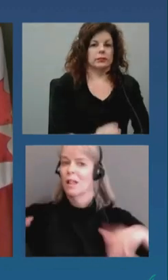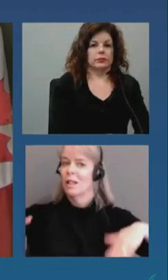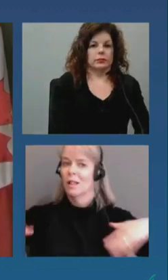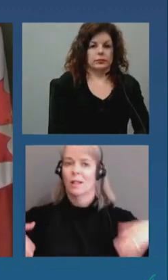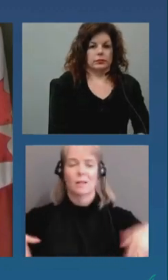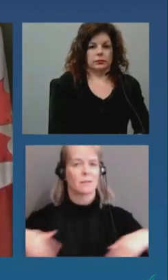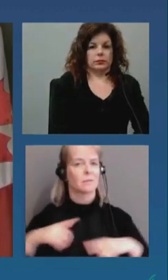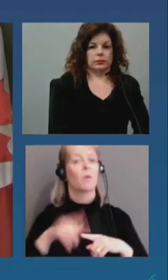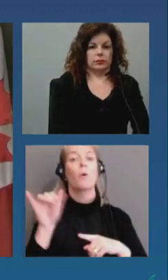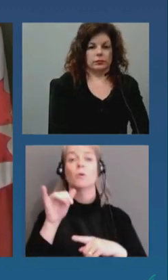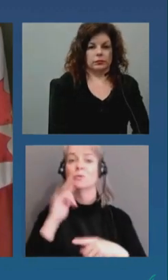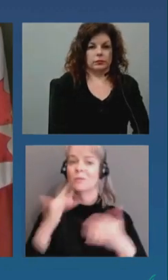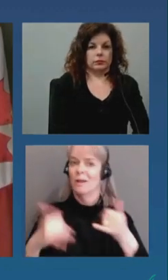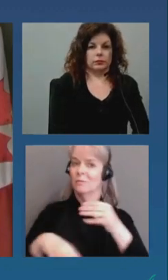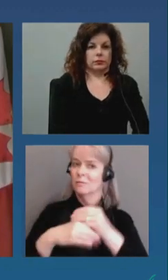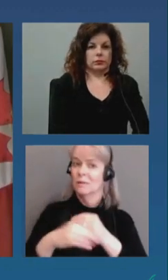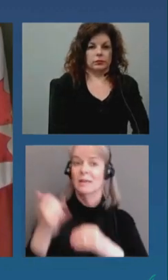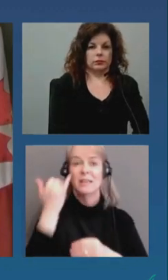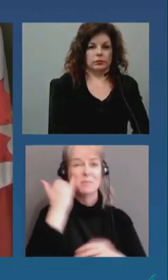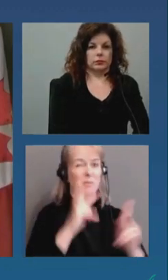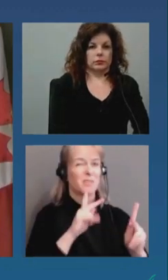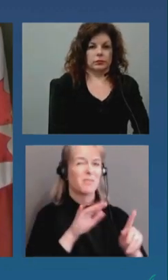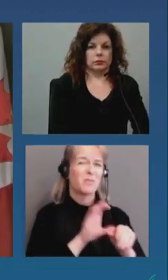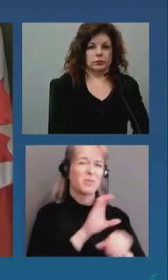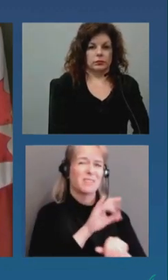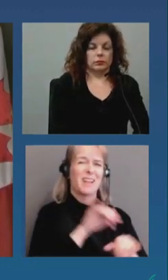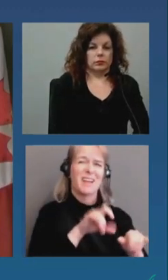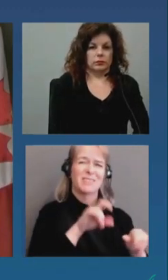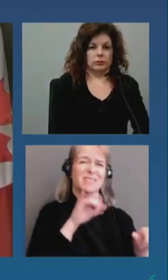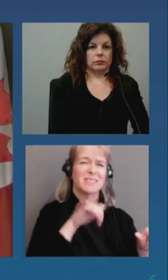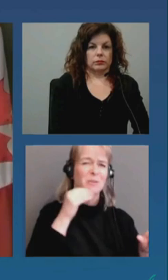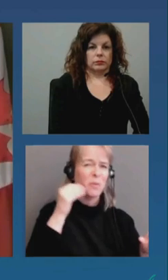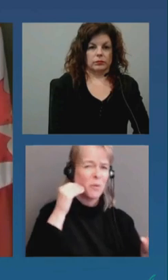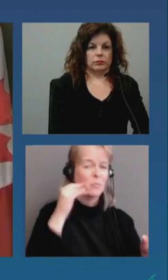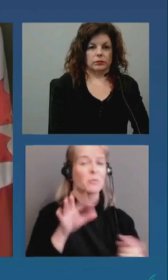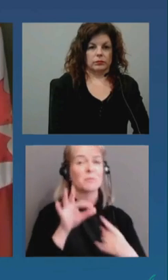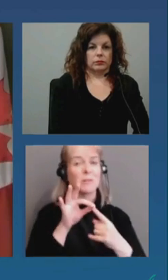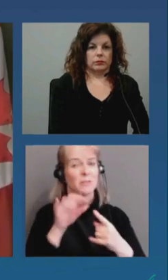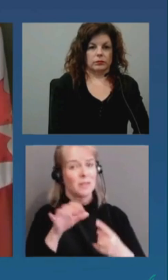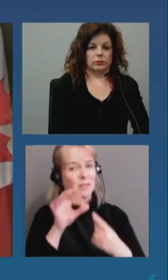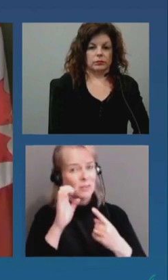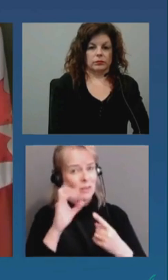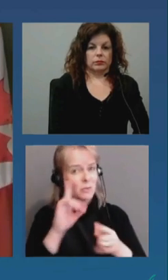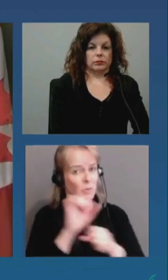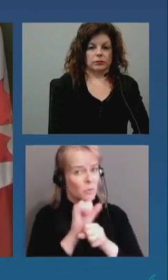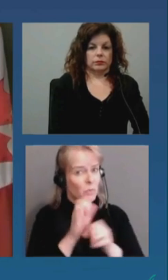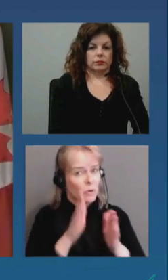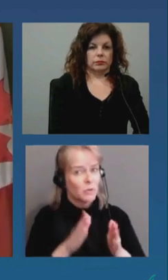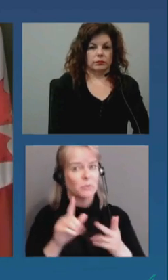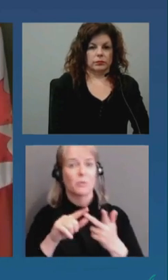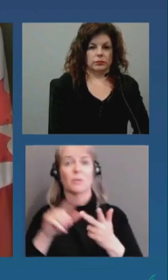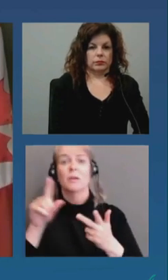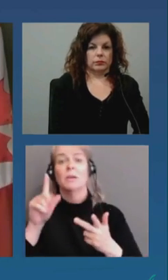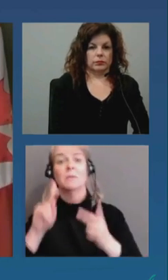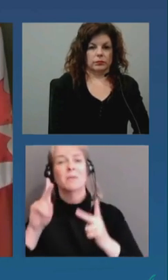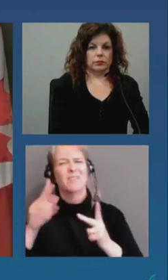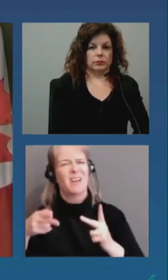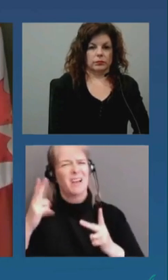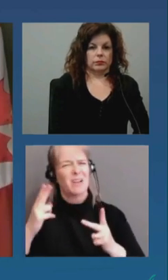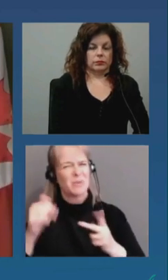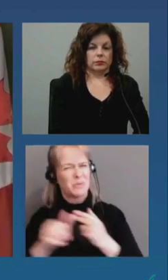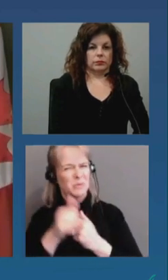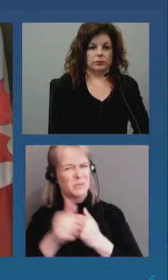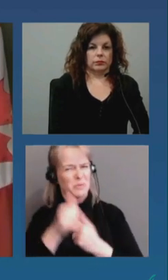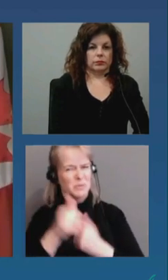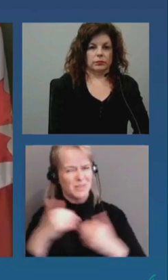including homebound residents special education workers and individuals with high risk health conditions and their